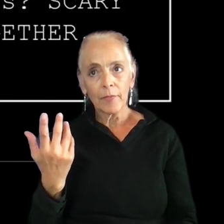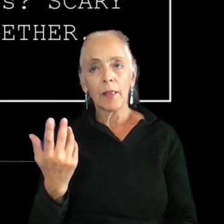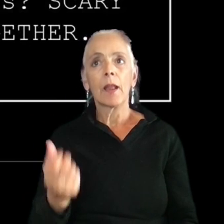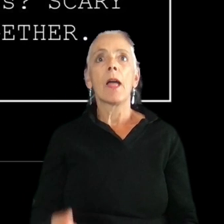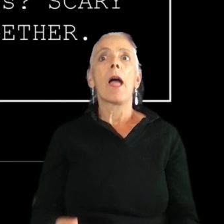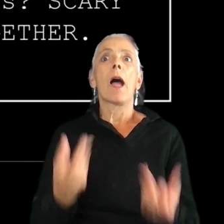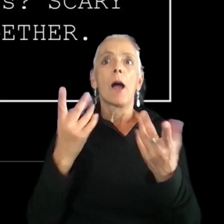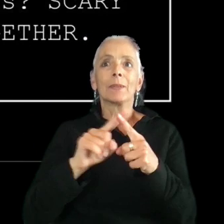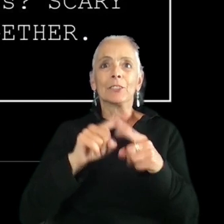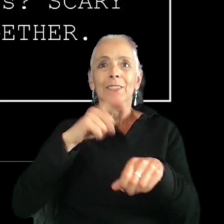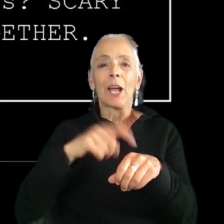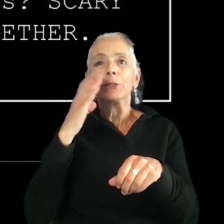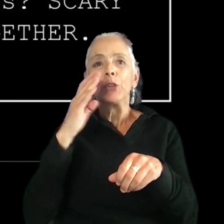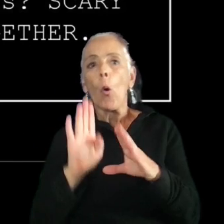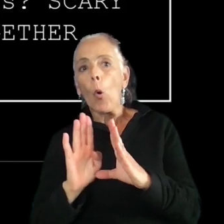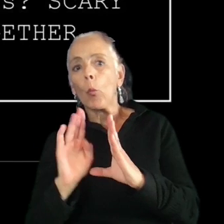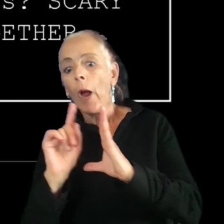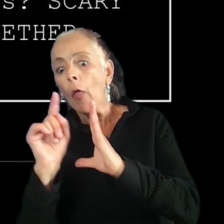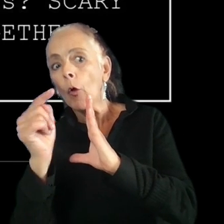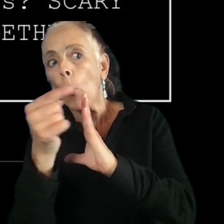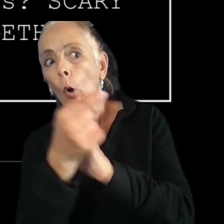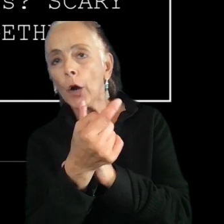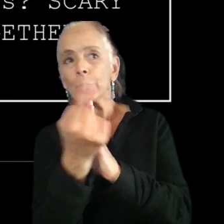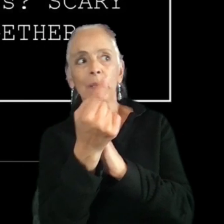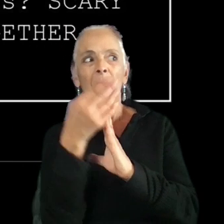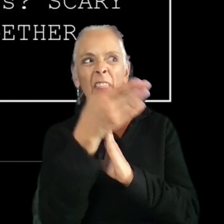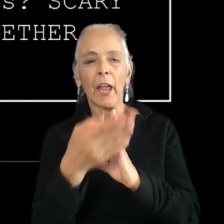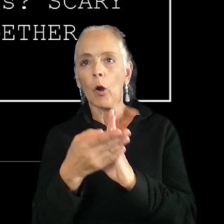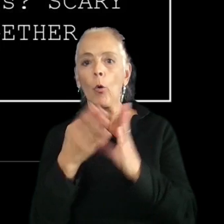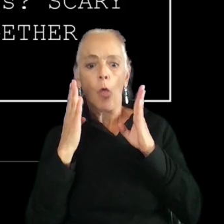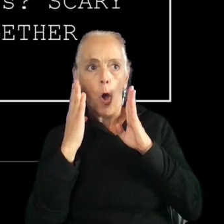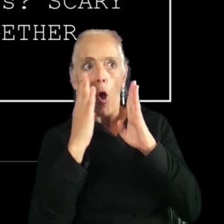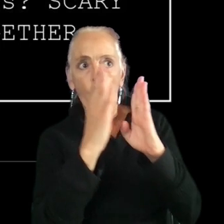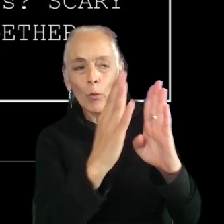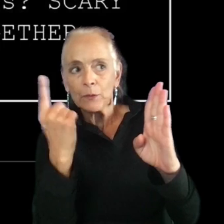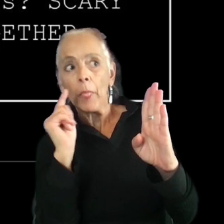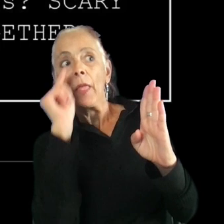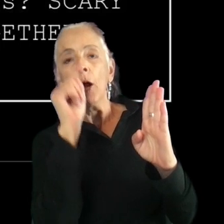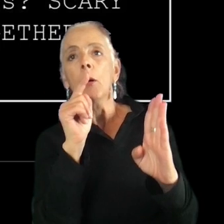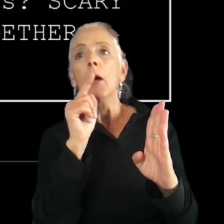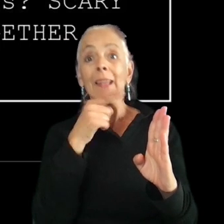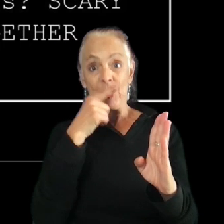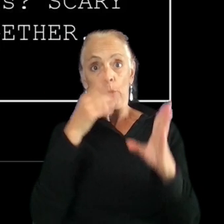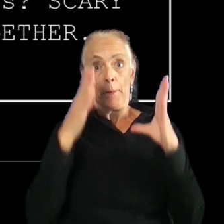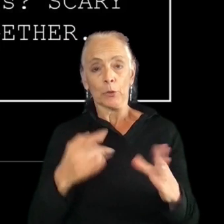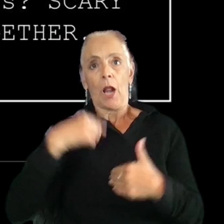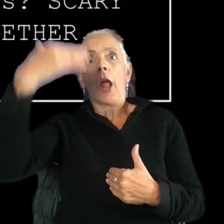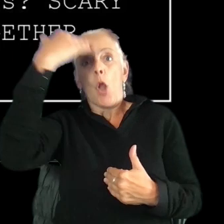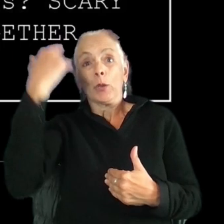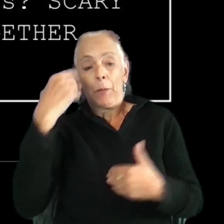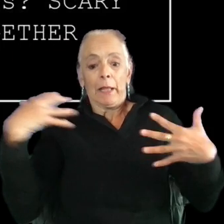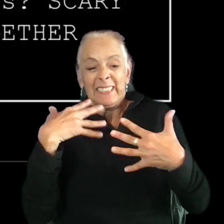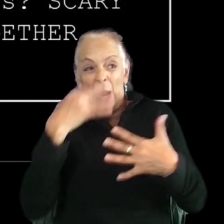there's something around the corner or around the door through that hallway that you're getting ready to go through. That as a hearing person, I know there's something scary